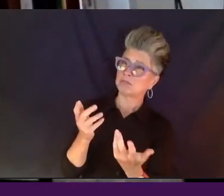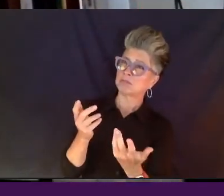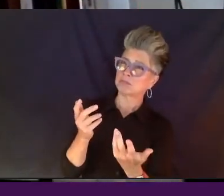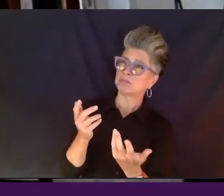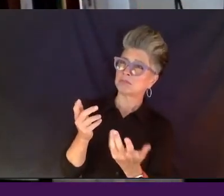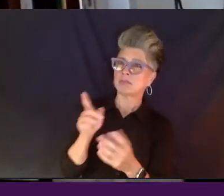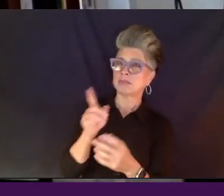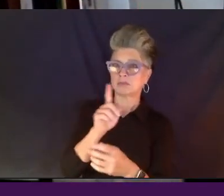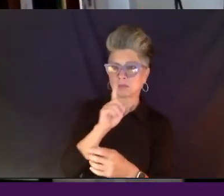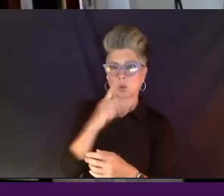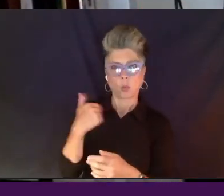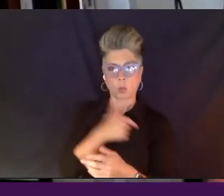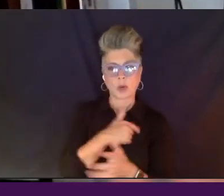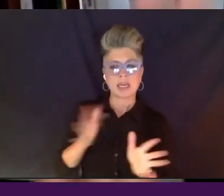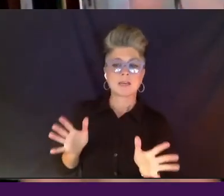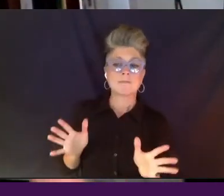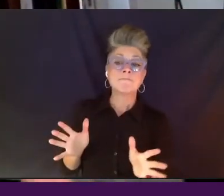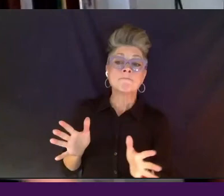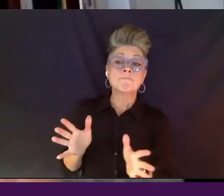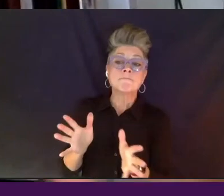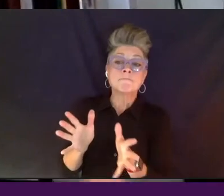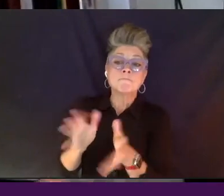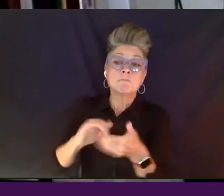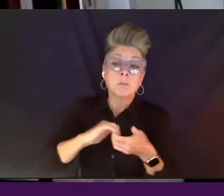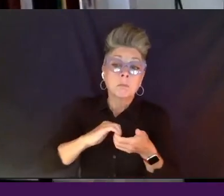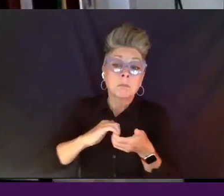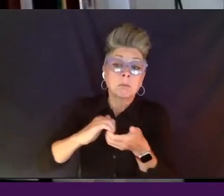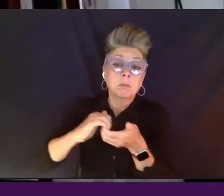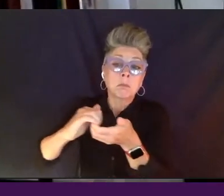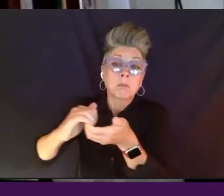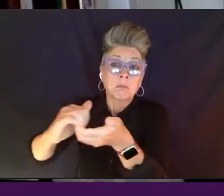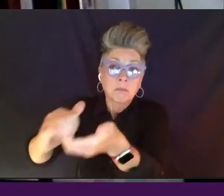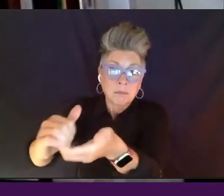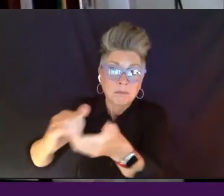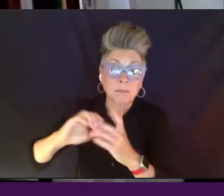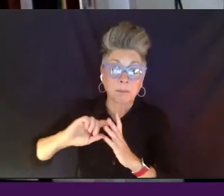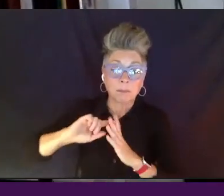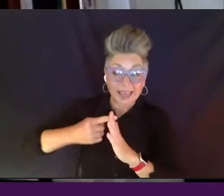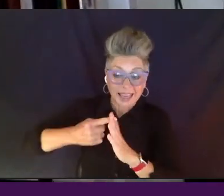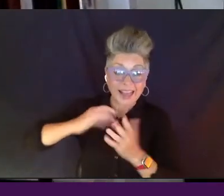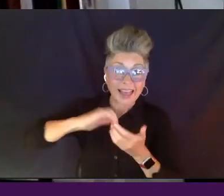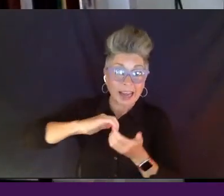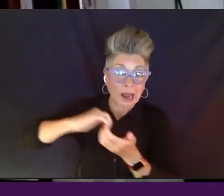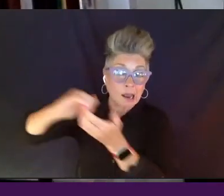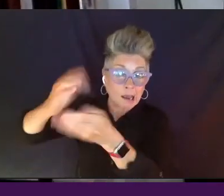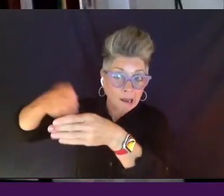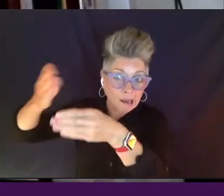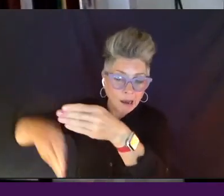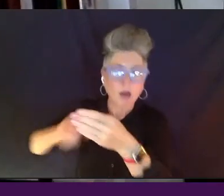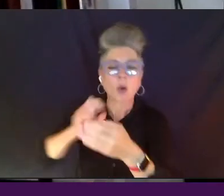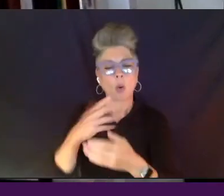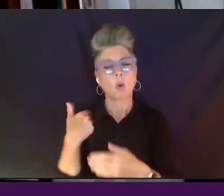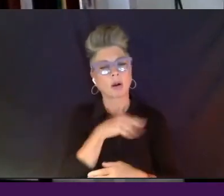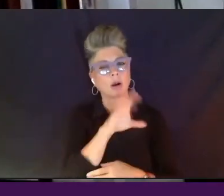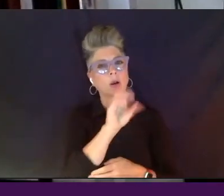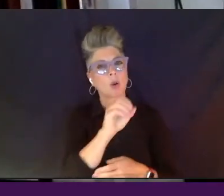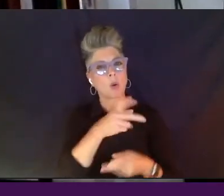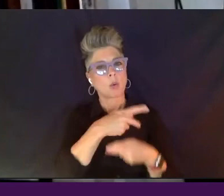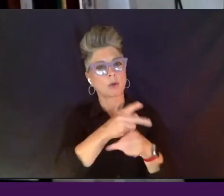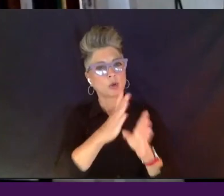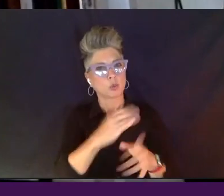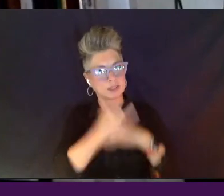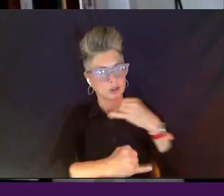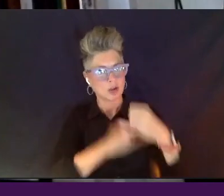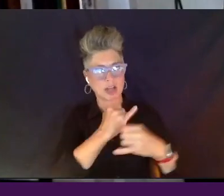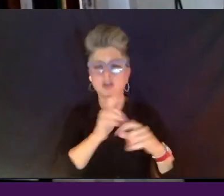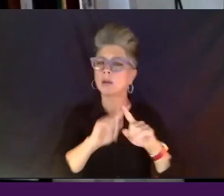shepherd all the way from the beginning, or ones that we co-produce and collaborate on, you know, internationally. But we do do